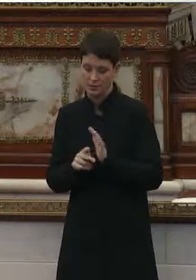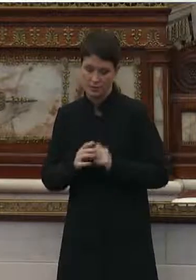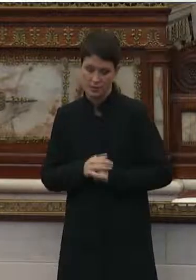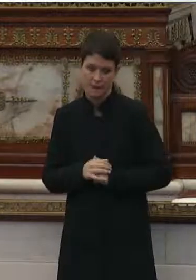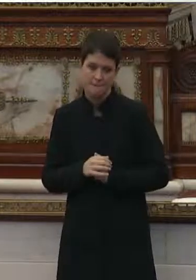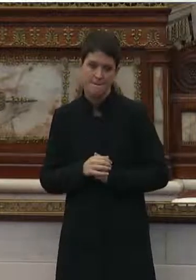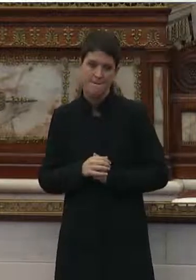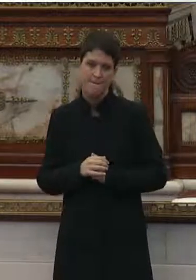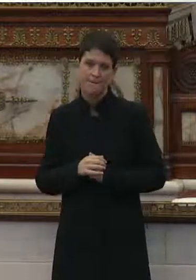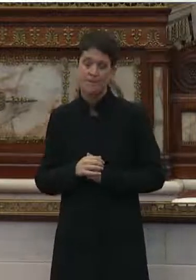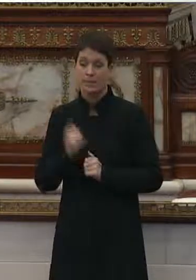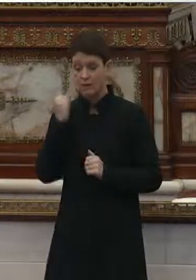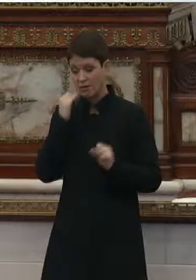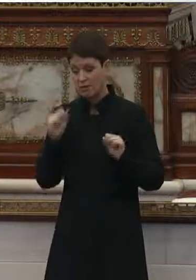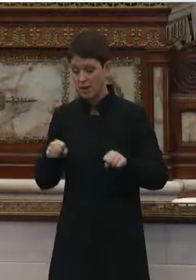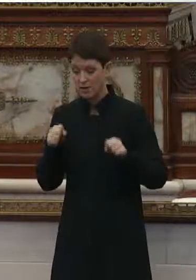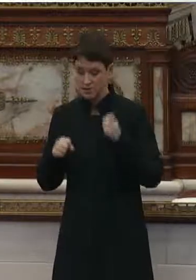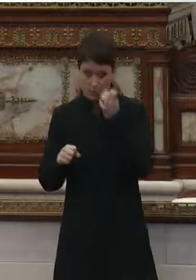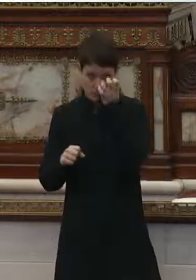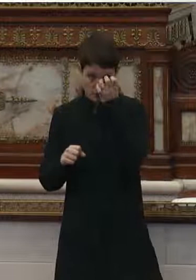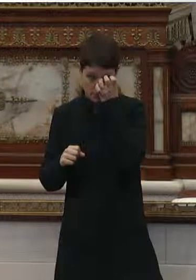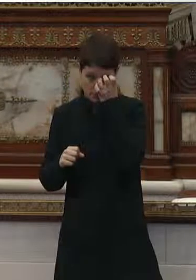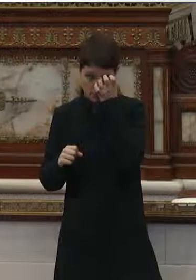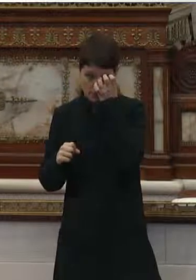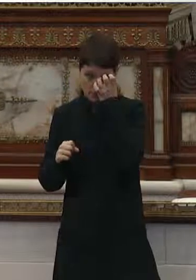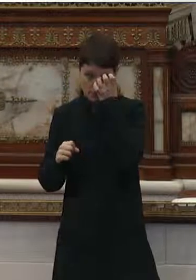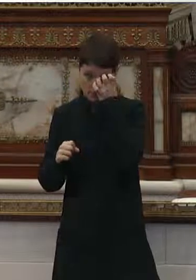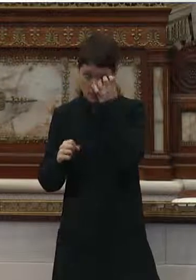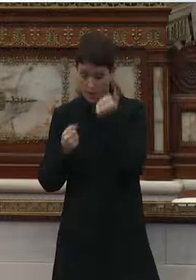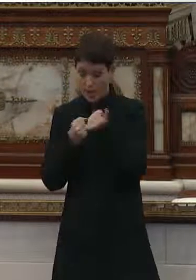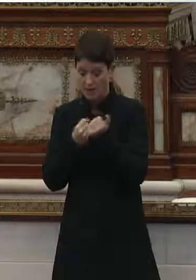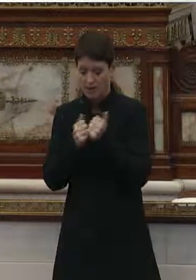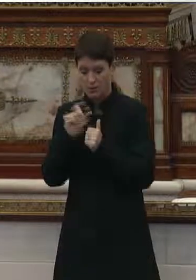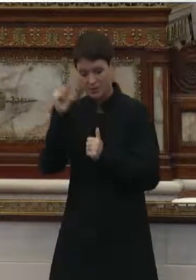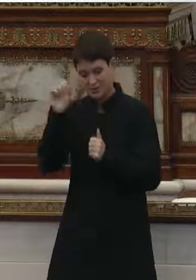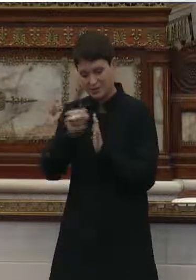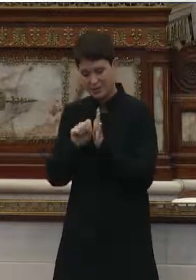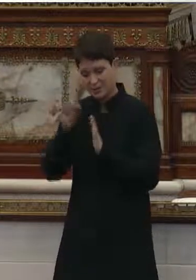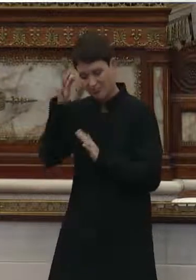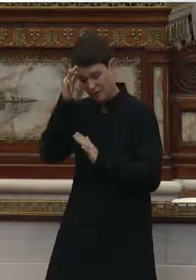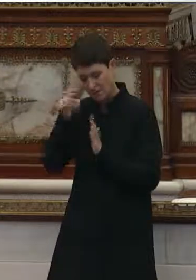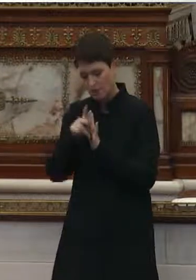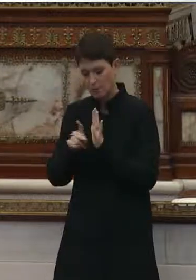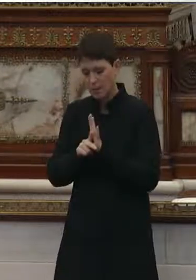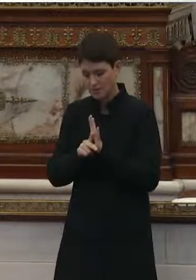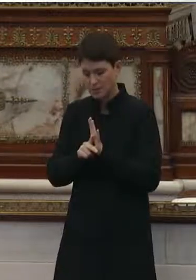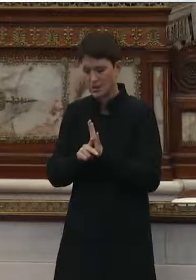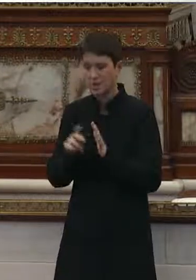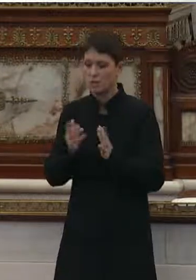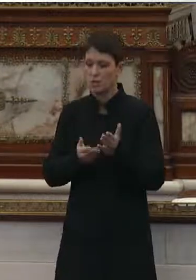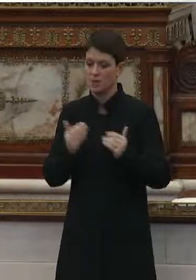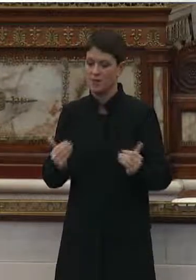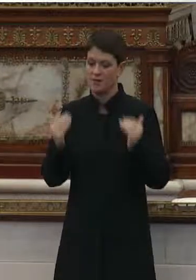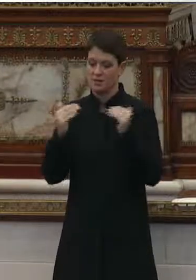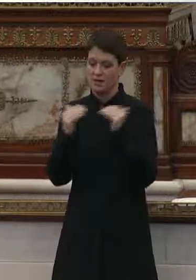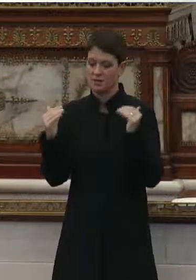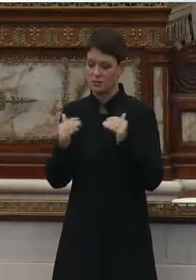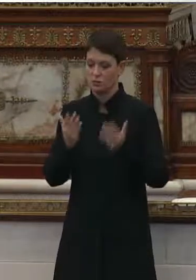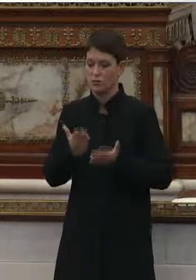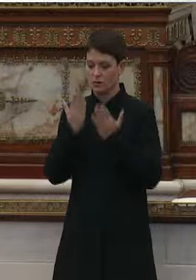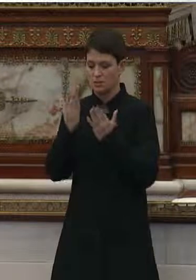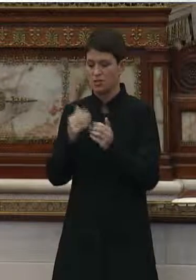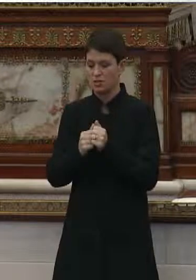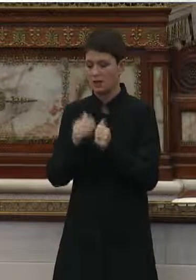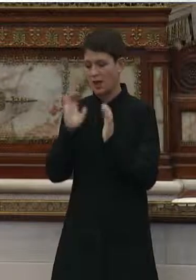If possible, advocate with state and federal policymakers to advance the recommendations in our issue